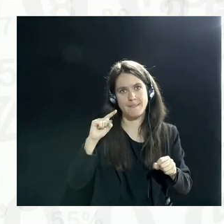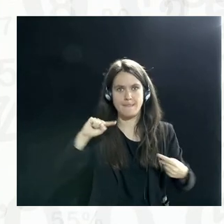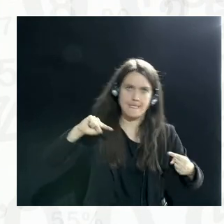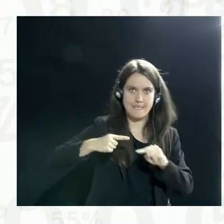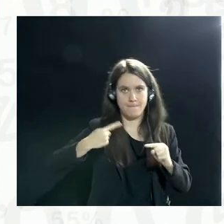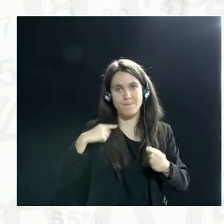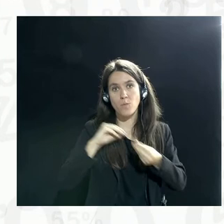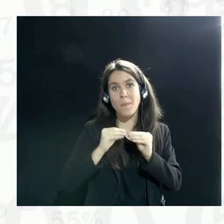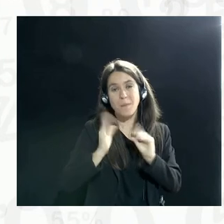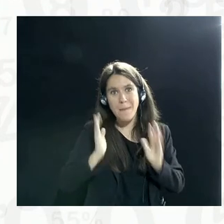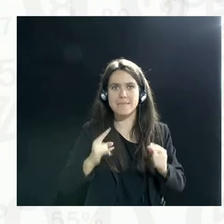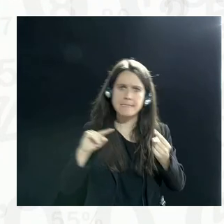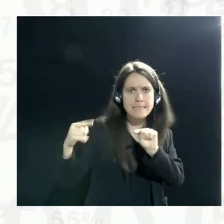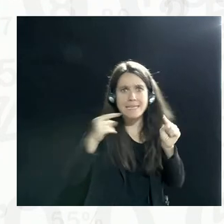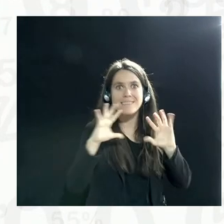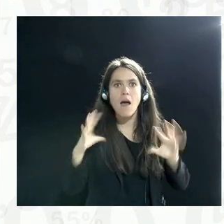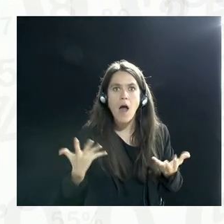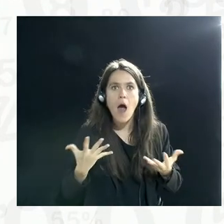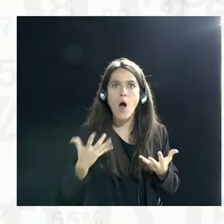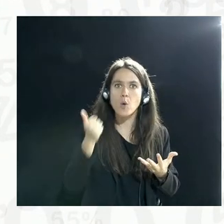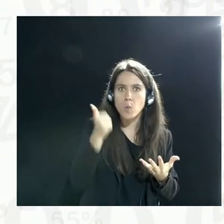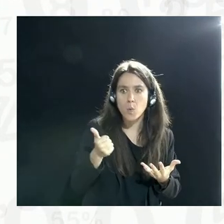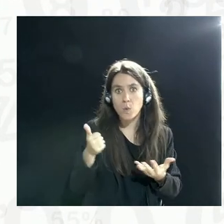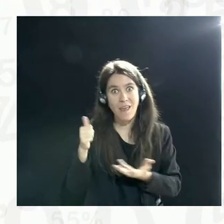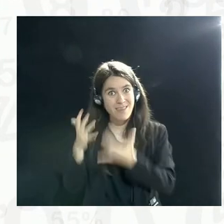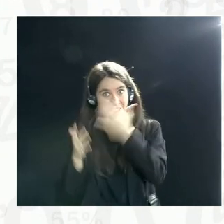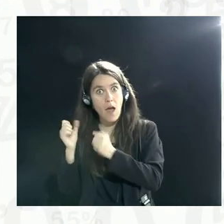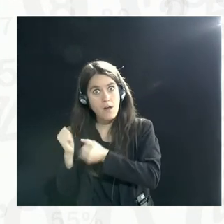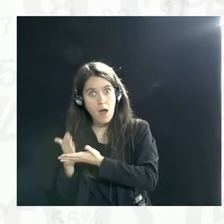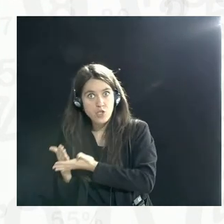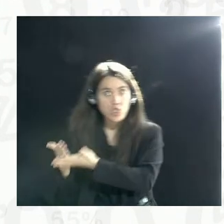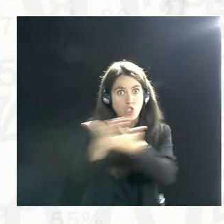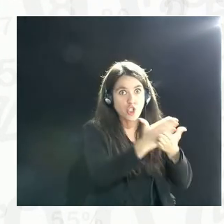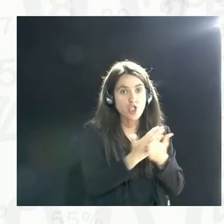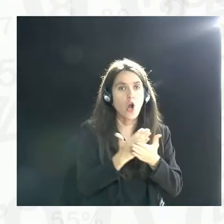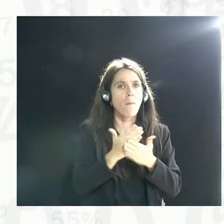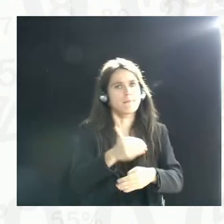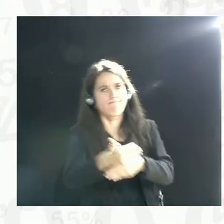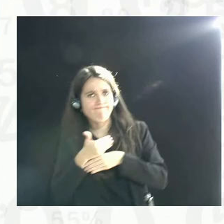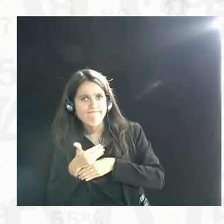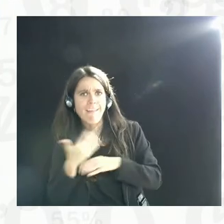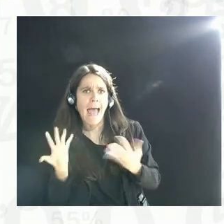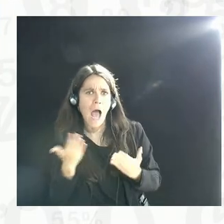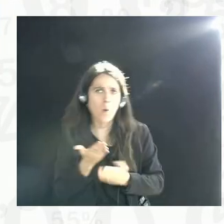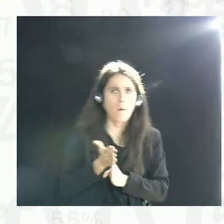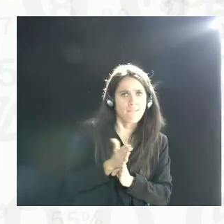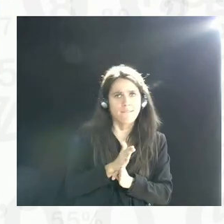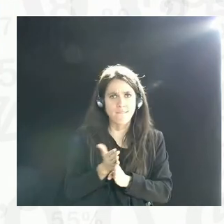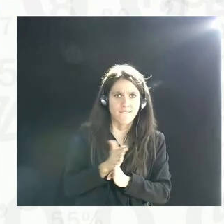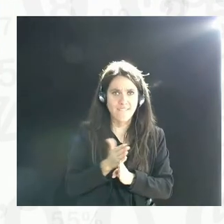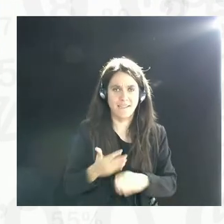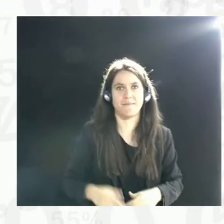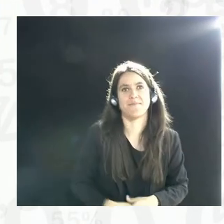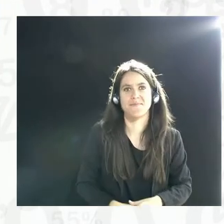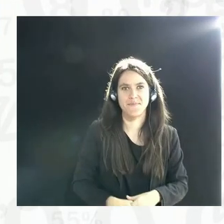So we need a lot more discussion on how to actually restrict the scope of this kind of behavior. Yeah, but let me ask, you now refer